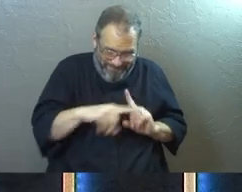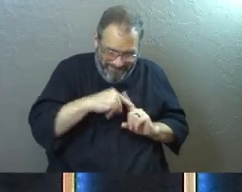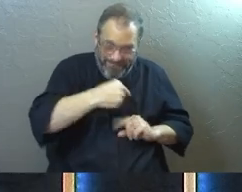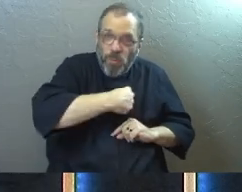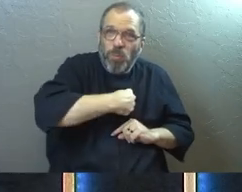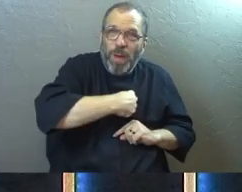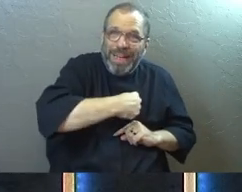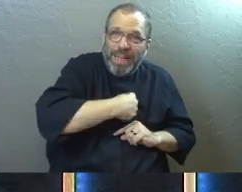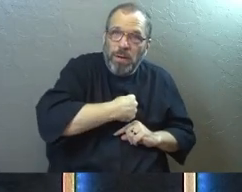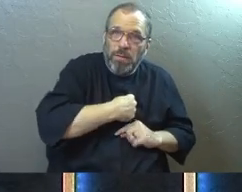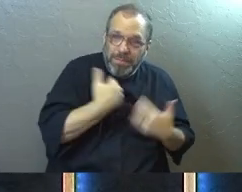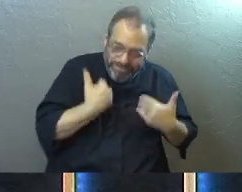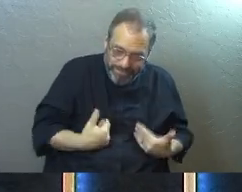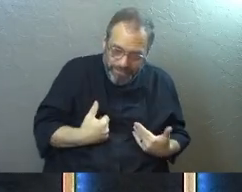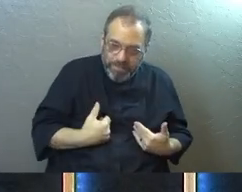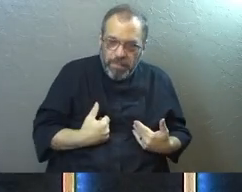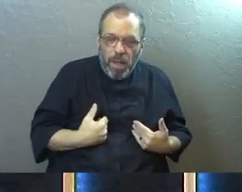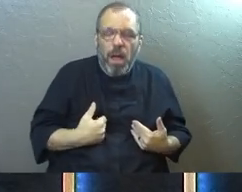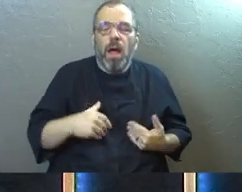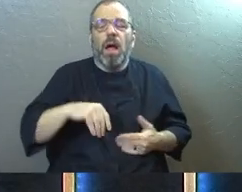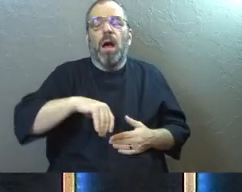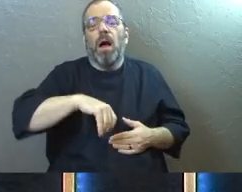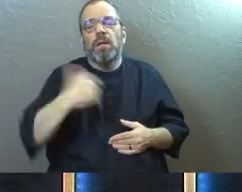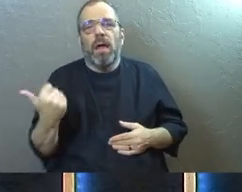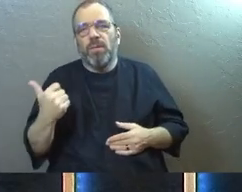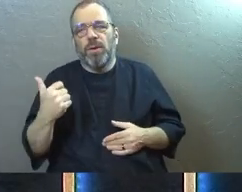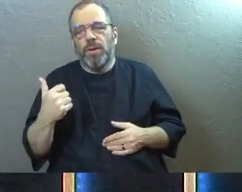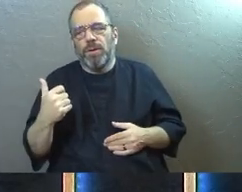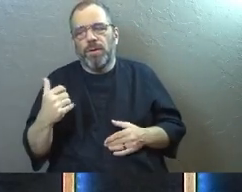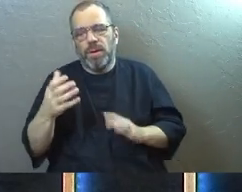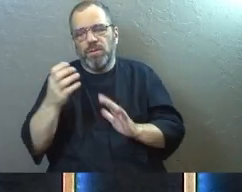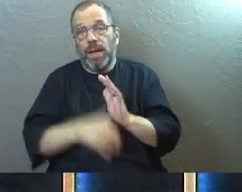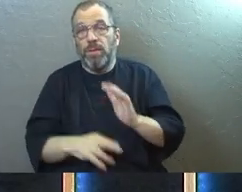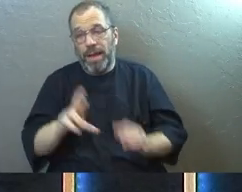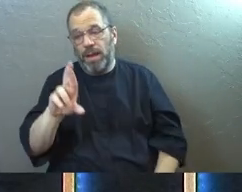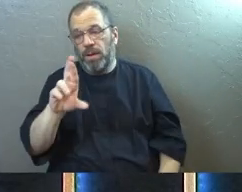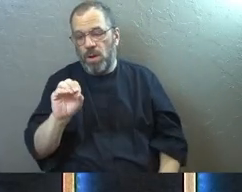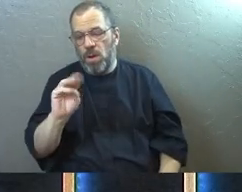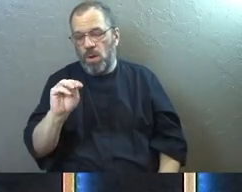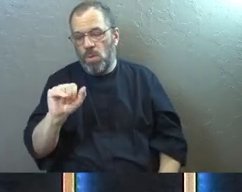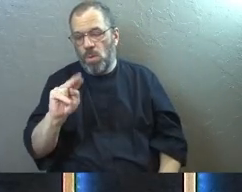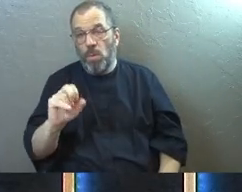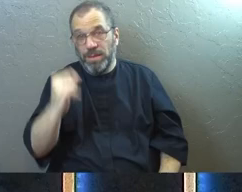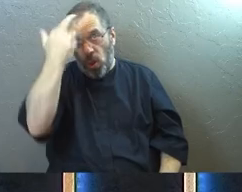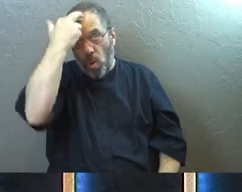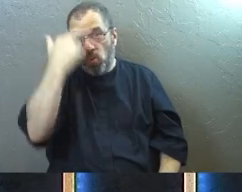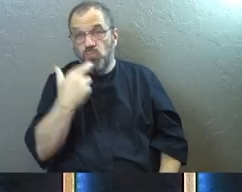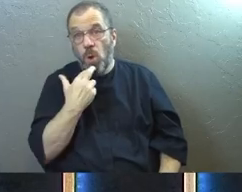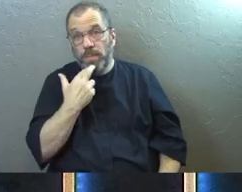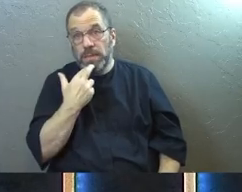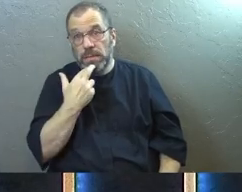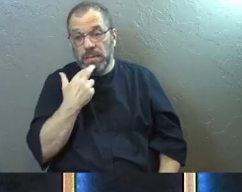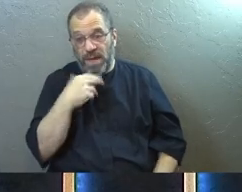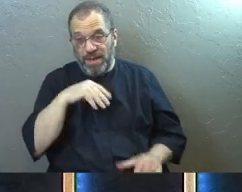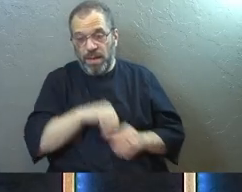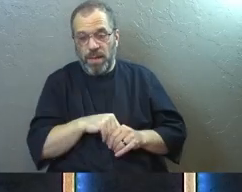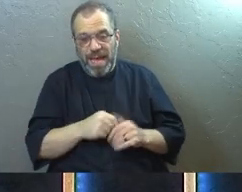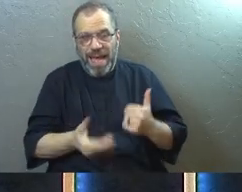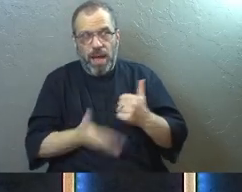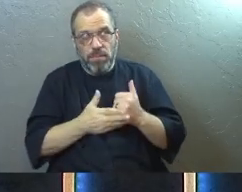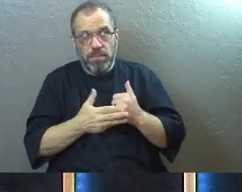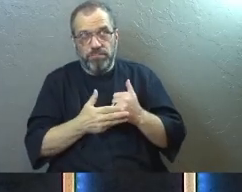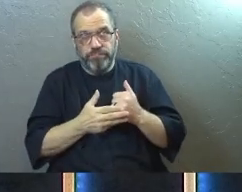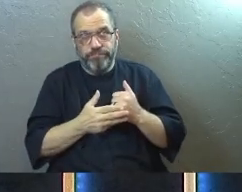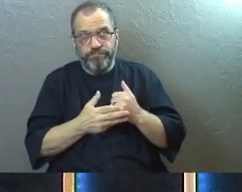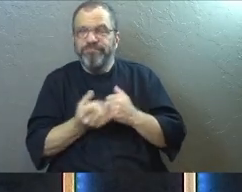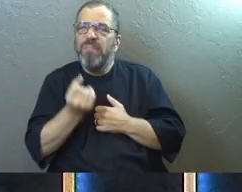inner being. And I want us to look, there's another place in Romans where Paul uses the same idea, the same phrase of inner being, and it just helps